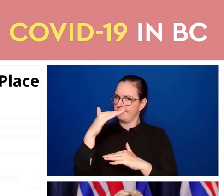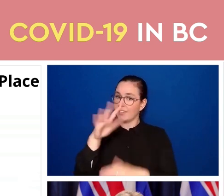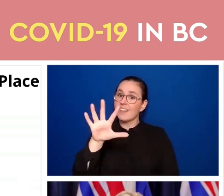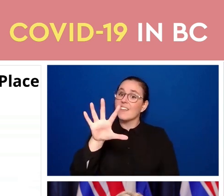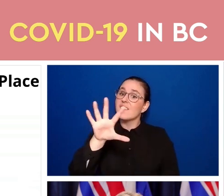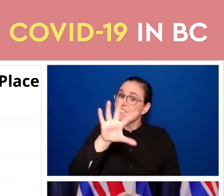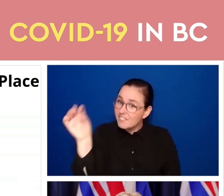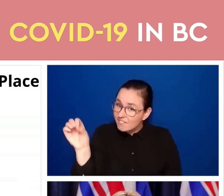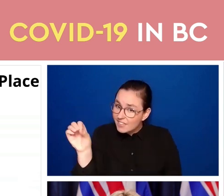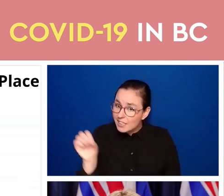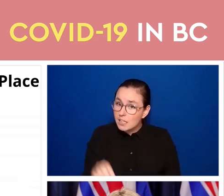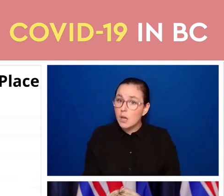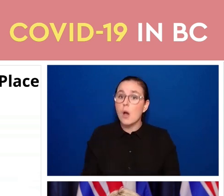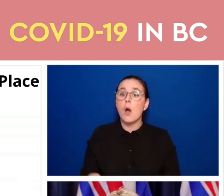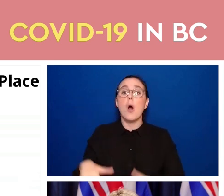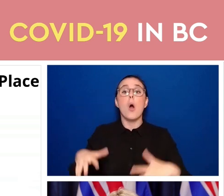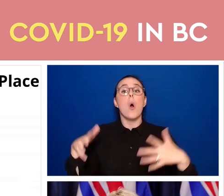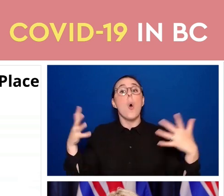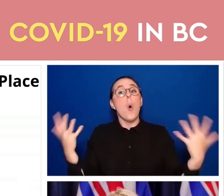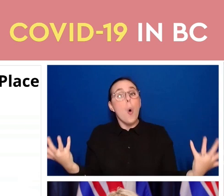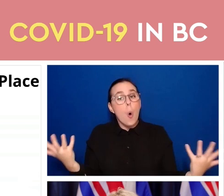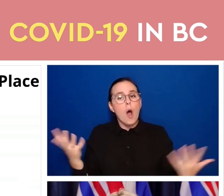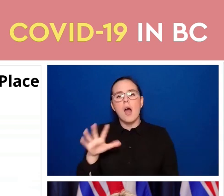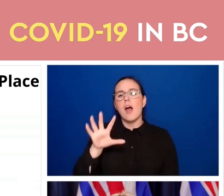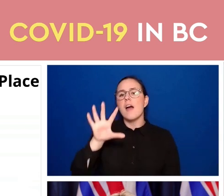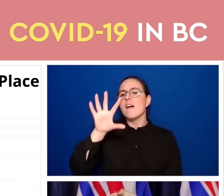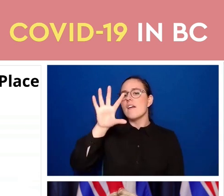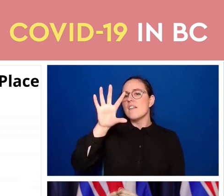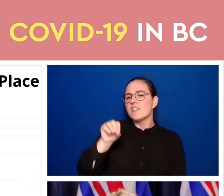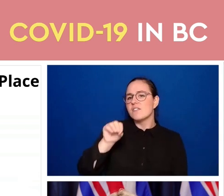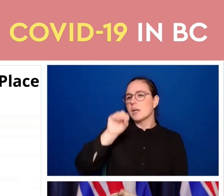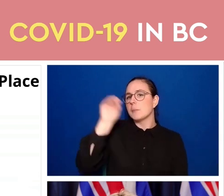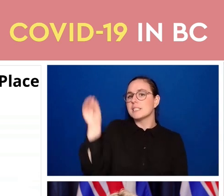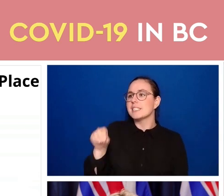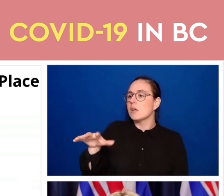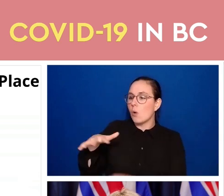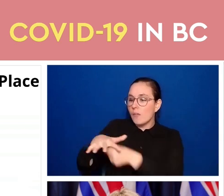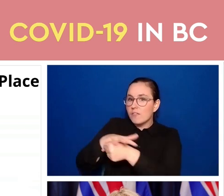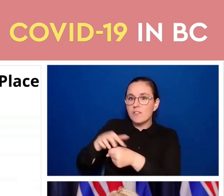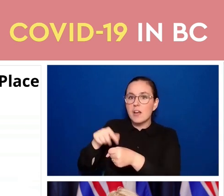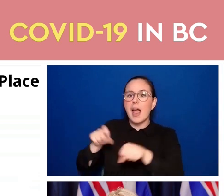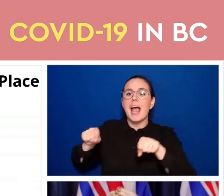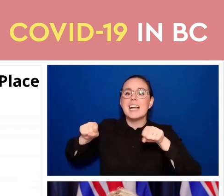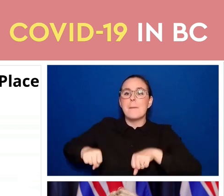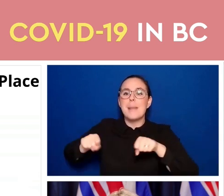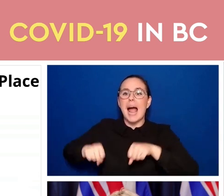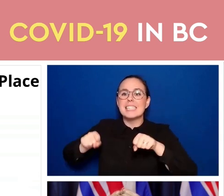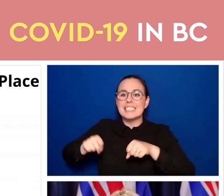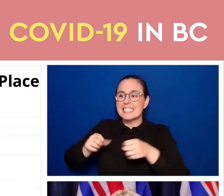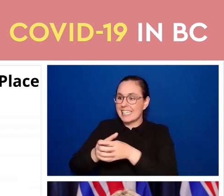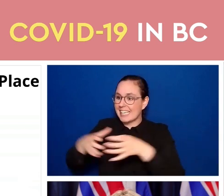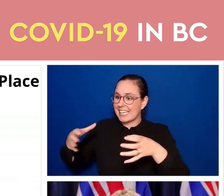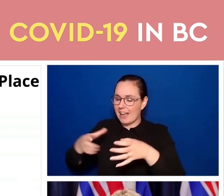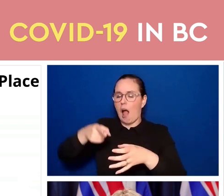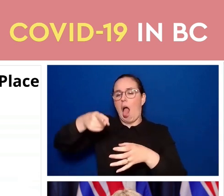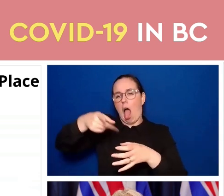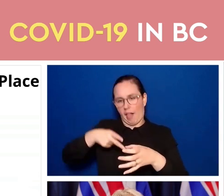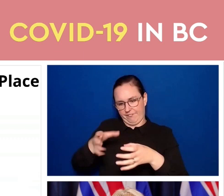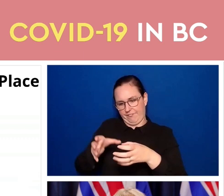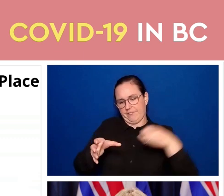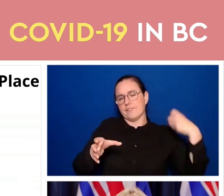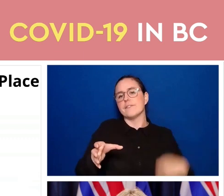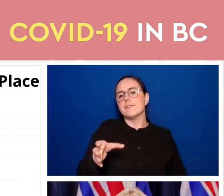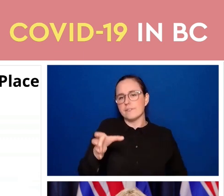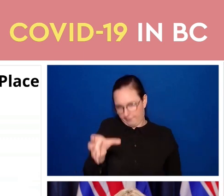50% capacity, whichever is greater. But what we hope as we move through this next few months with the BC vaccine card